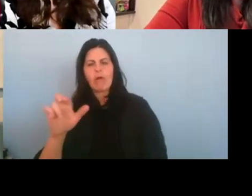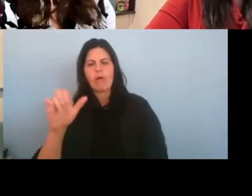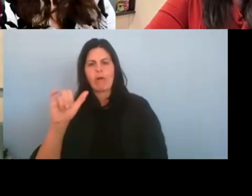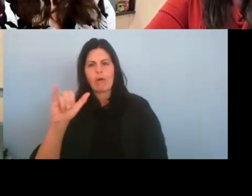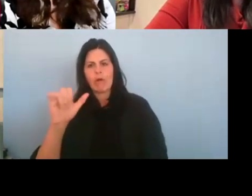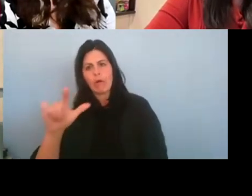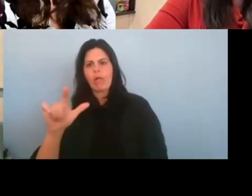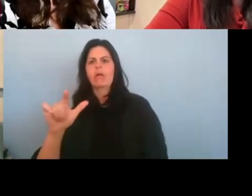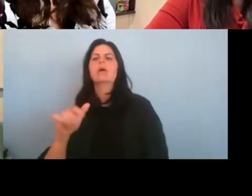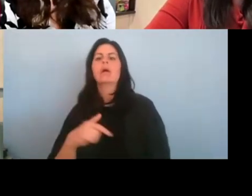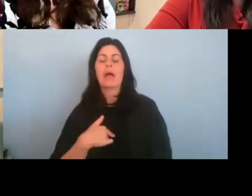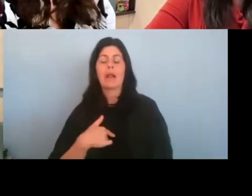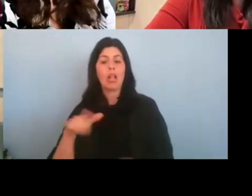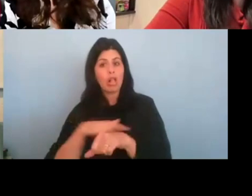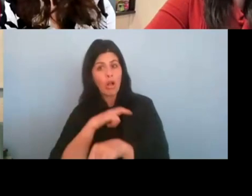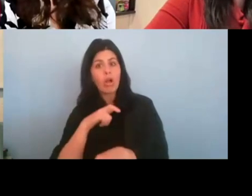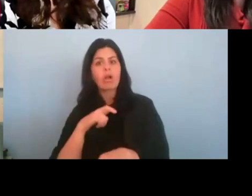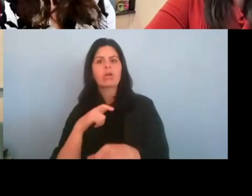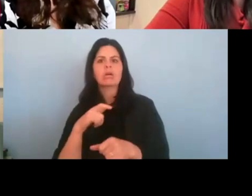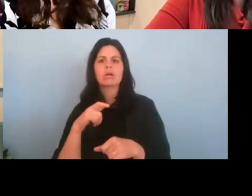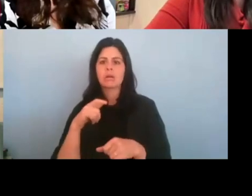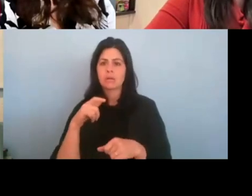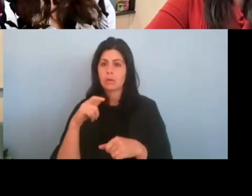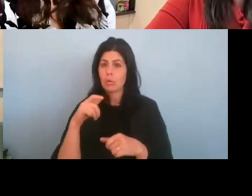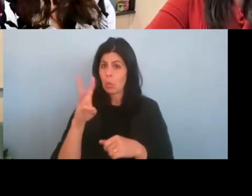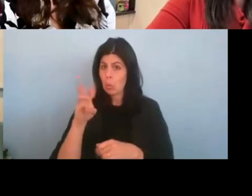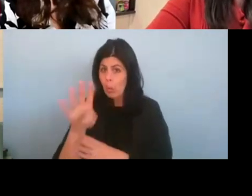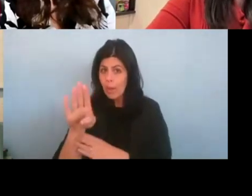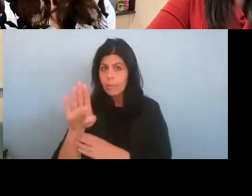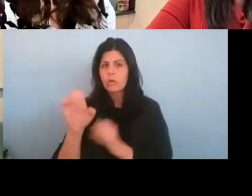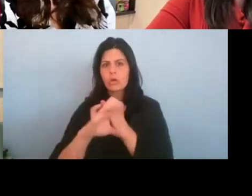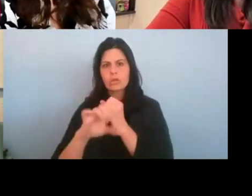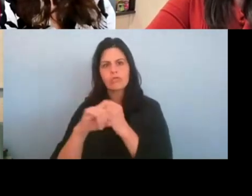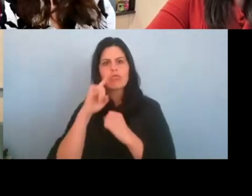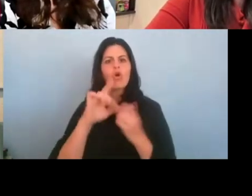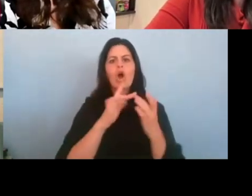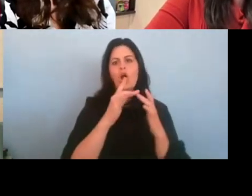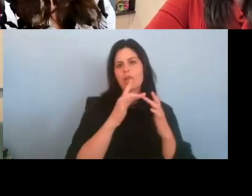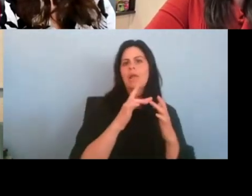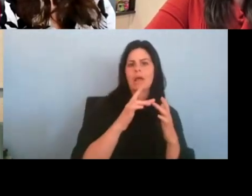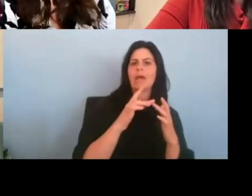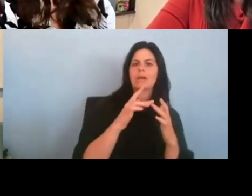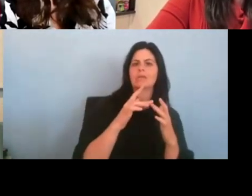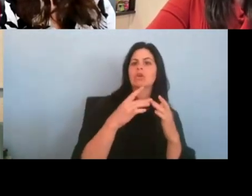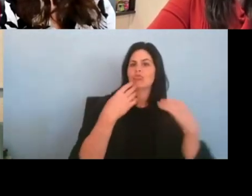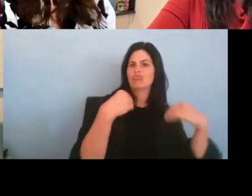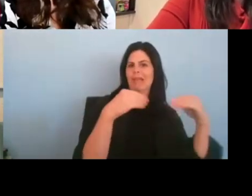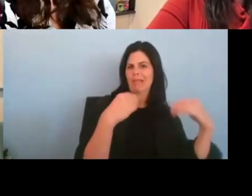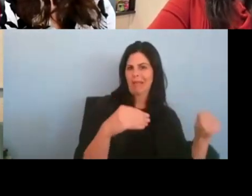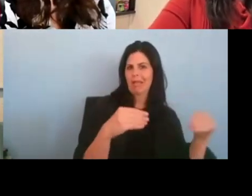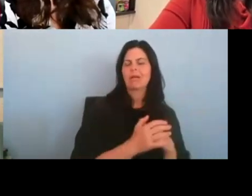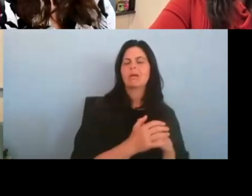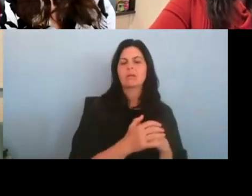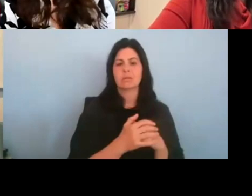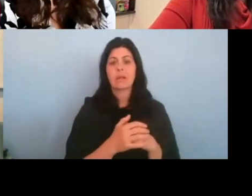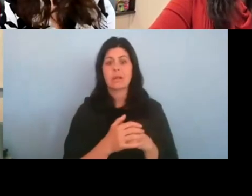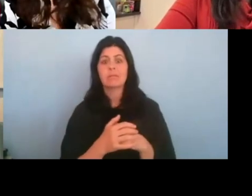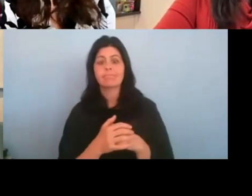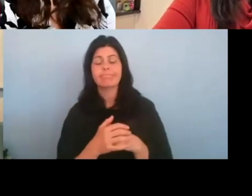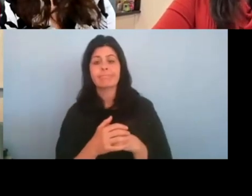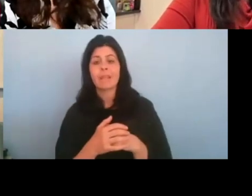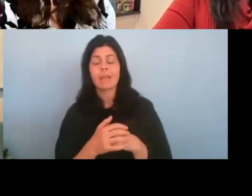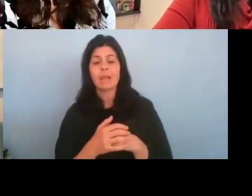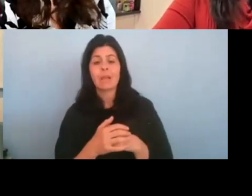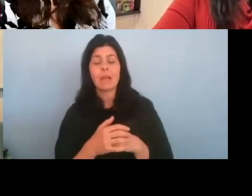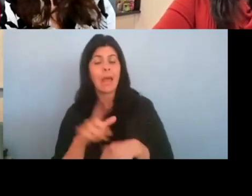commercial for an international online retailer and investigation discoveries A Stranger Among Us. An LA